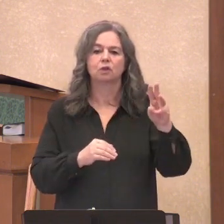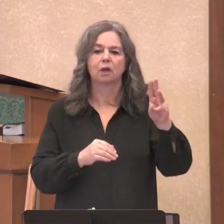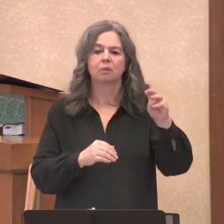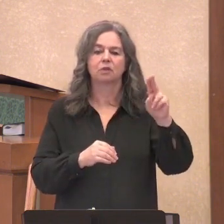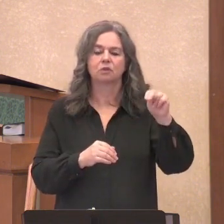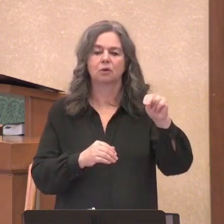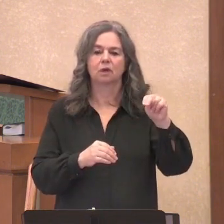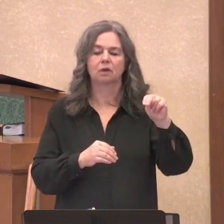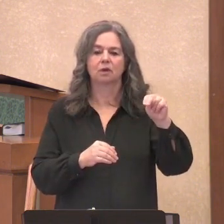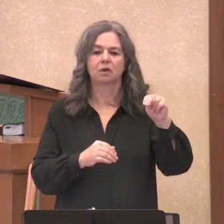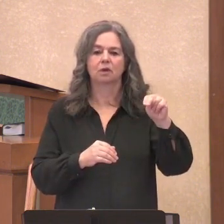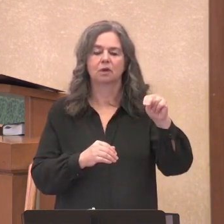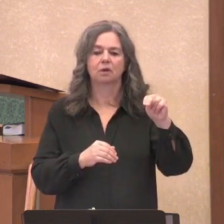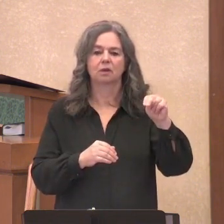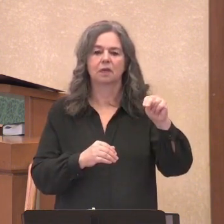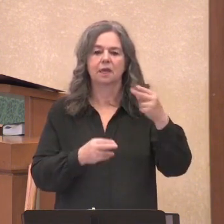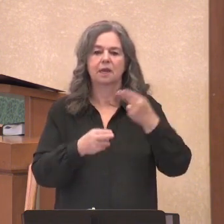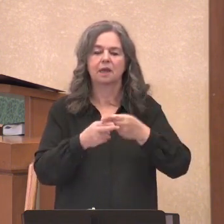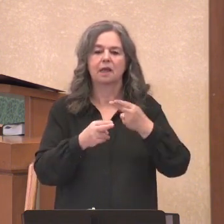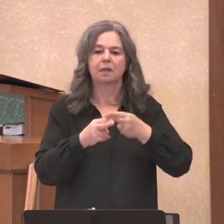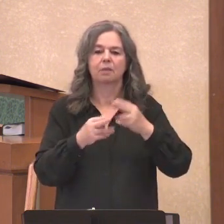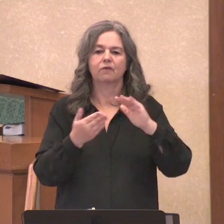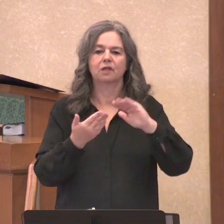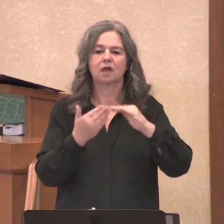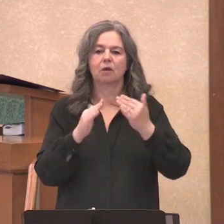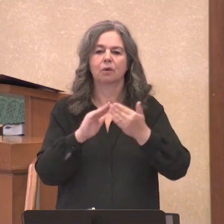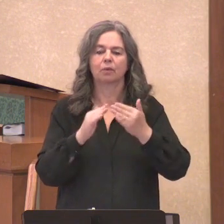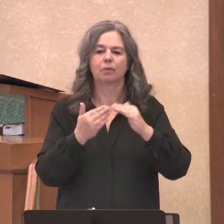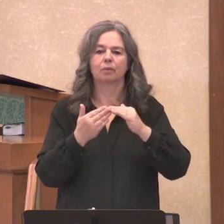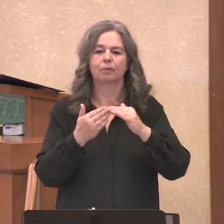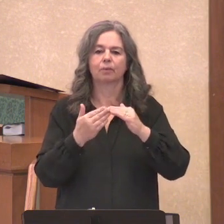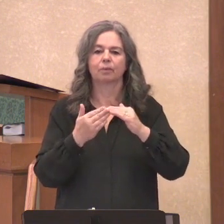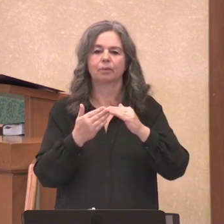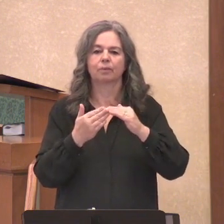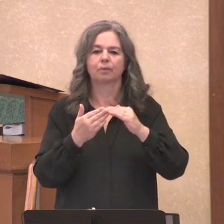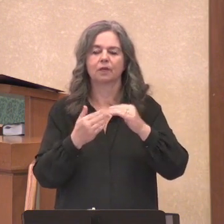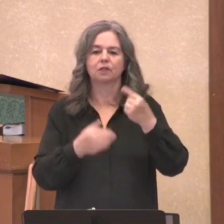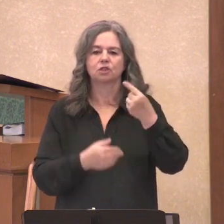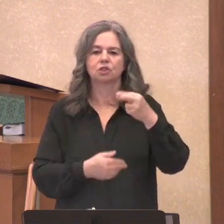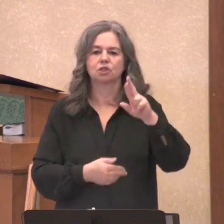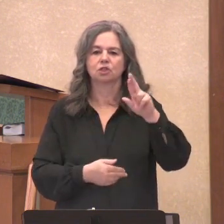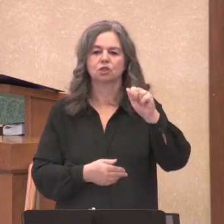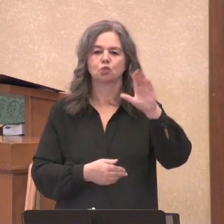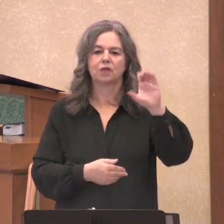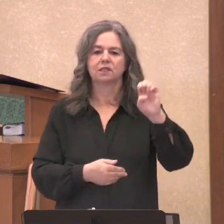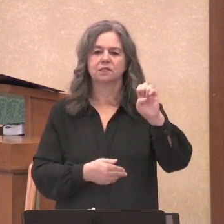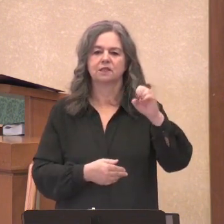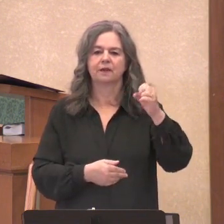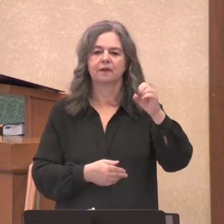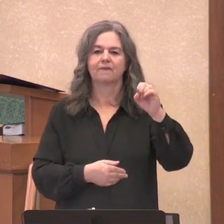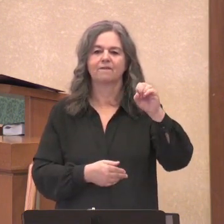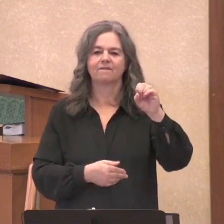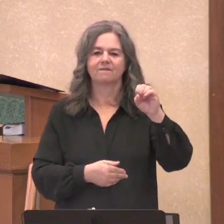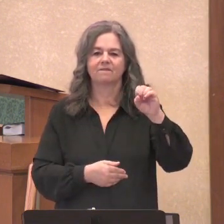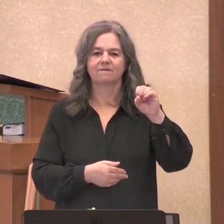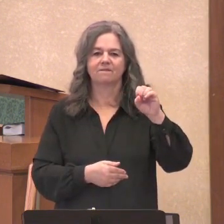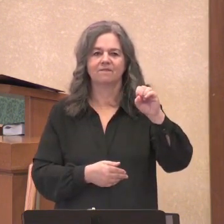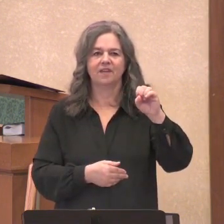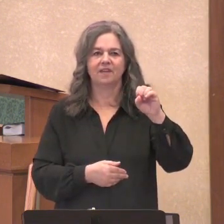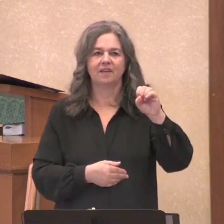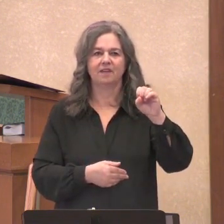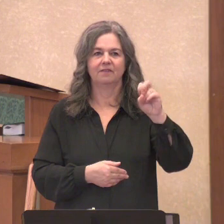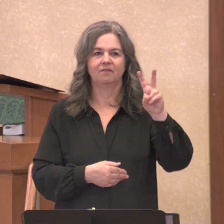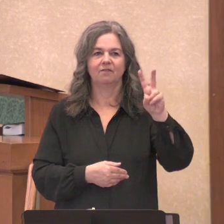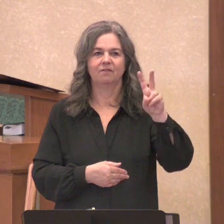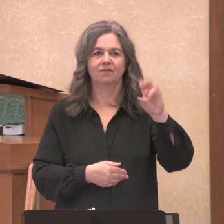appeared. The name of the town is Graceville, Minnesota. I don't make this stuff